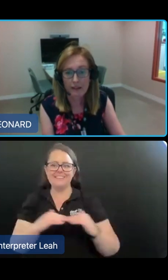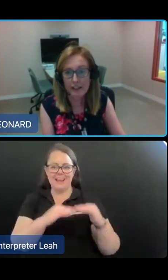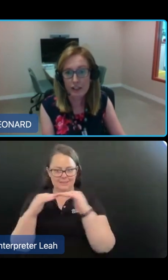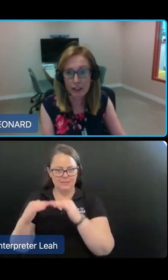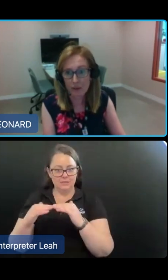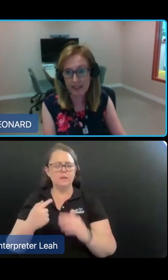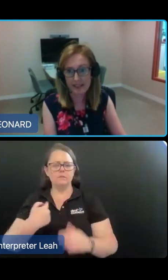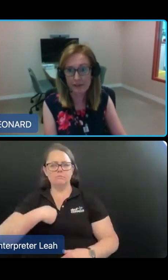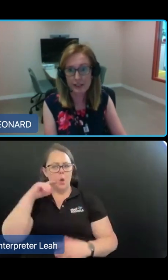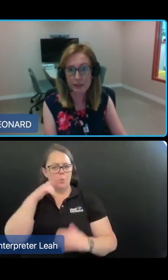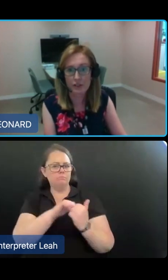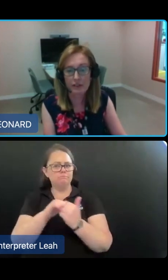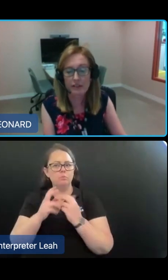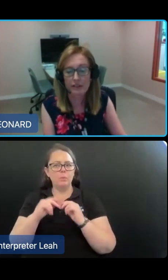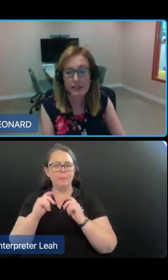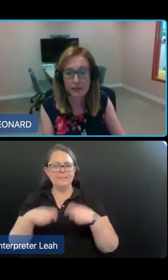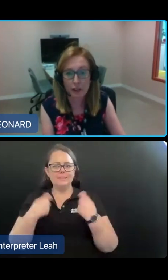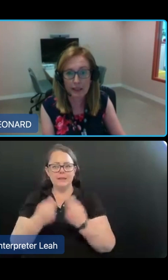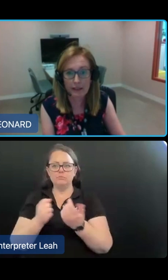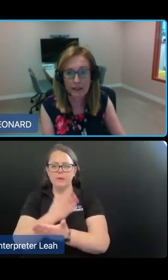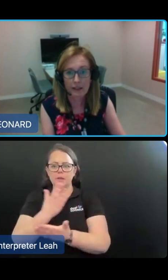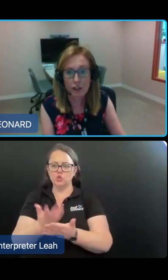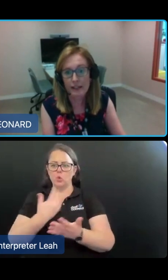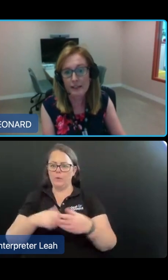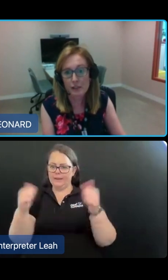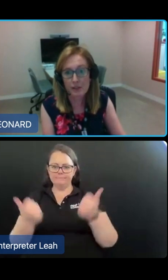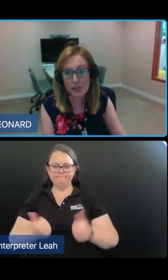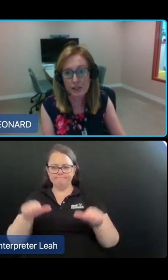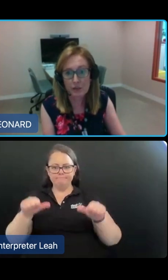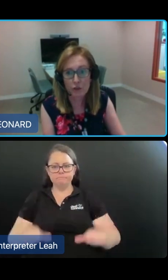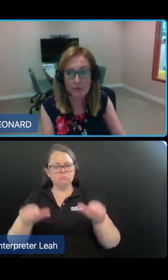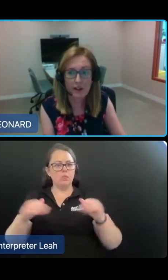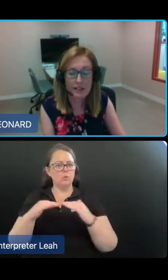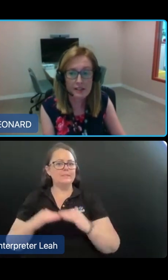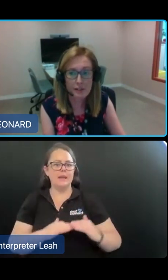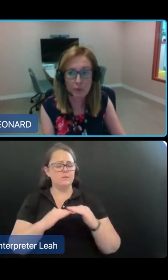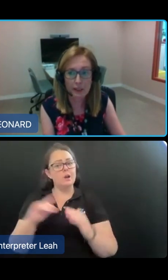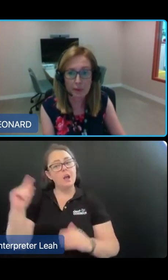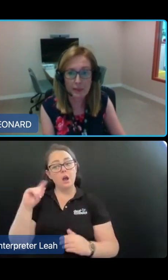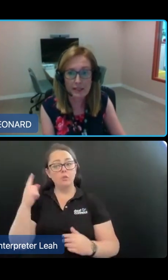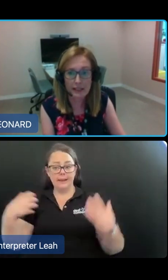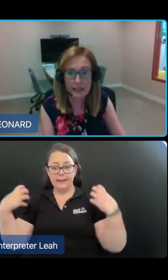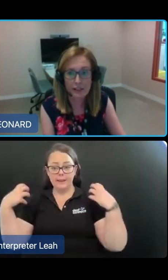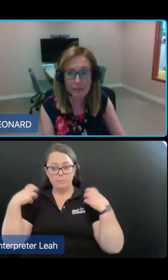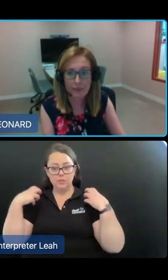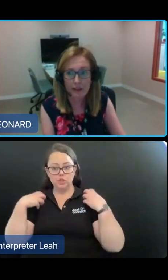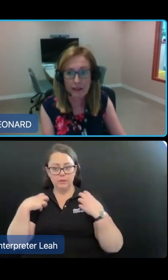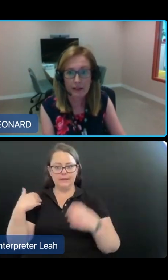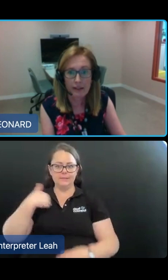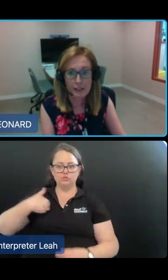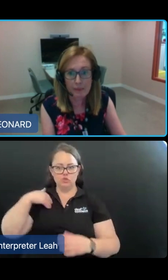The Aged Care Quality and Safety Commission is developing guidance material for providers to support implementation.